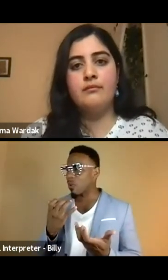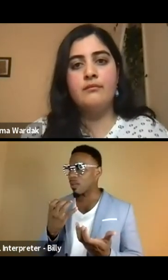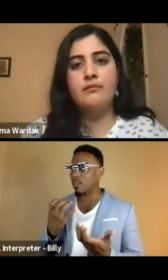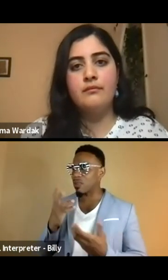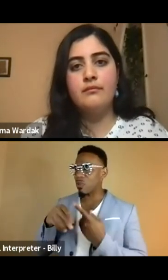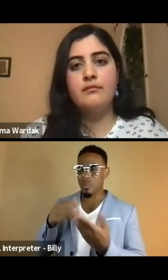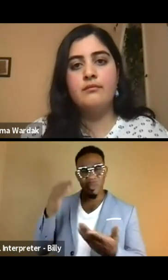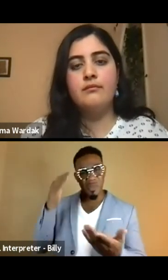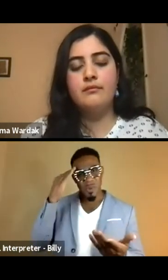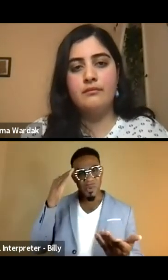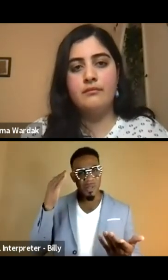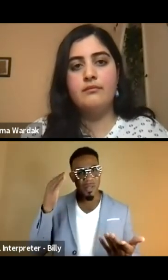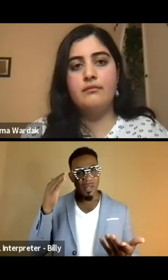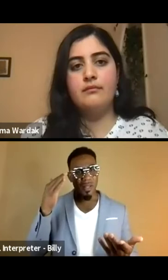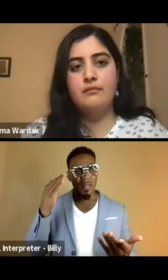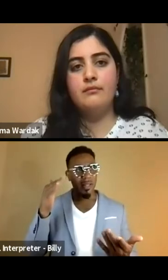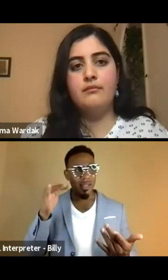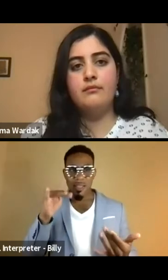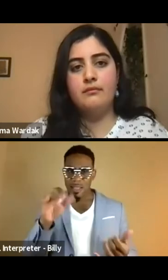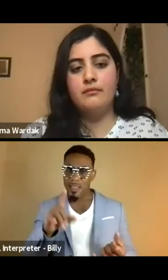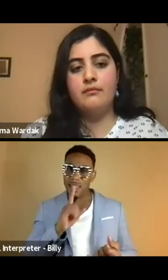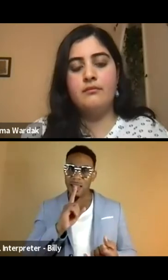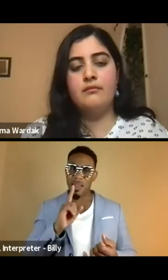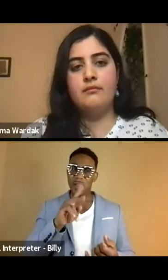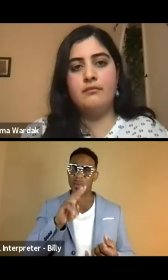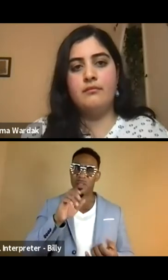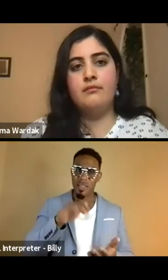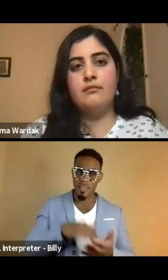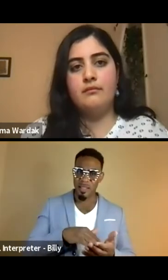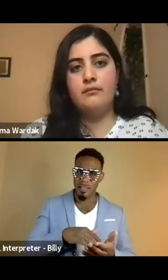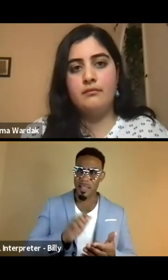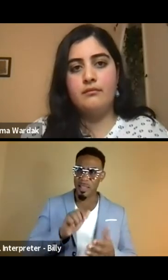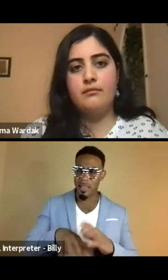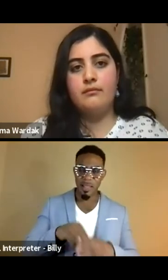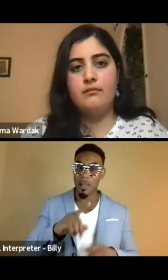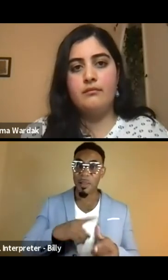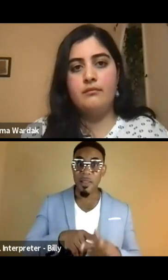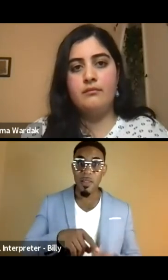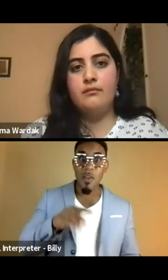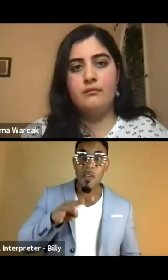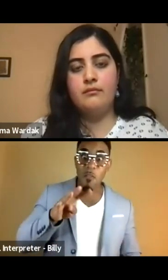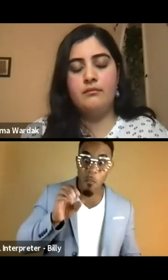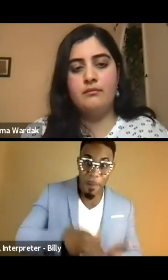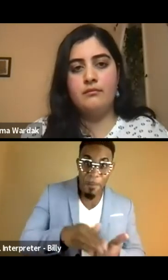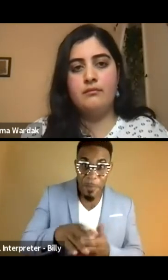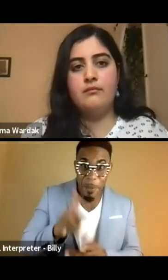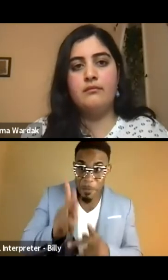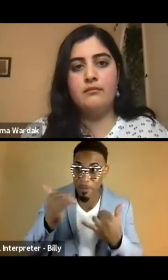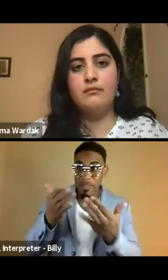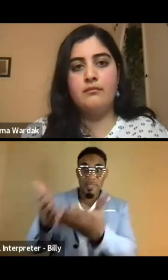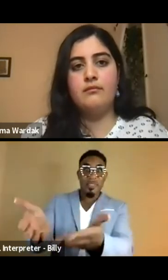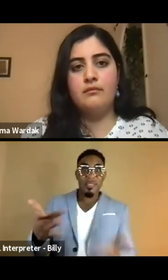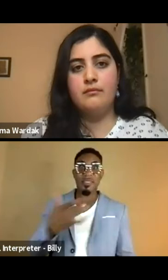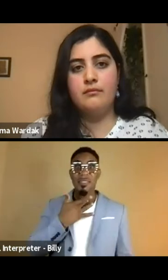world to know? Yeah, there are the 200,000 that had to get out, but then there's 40 million people who are left behind.